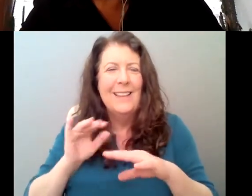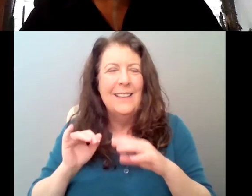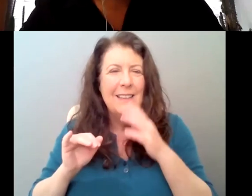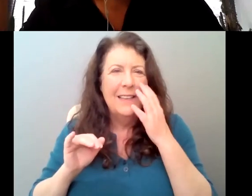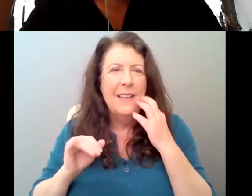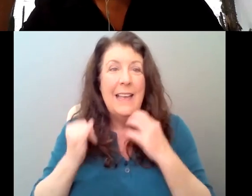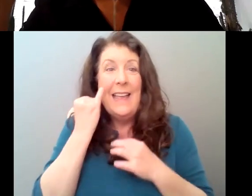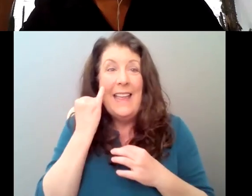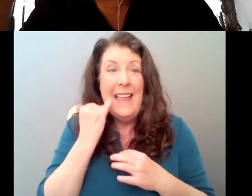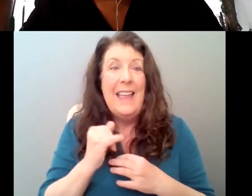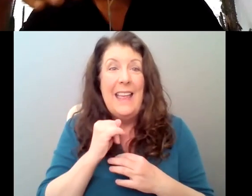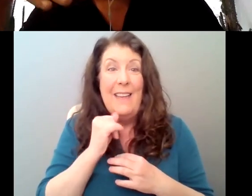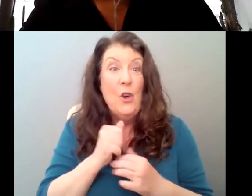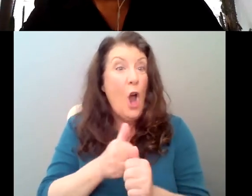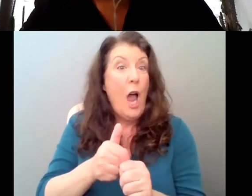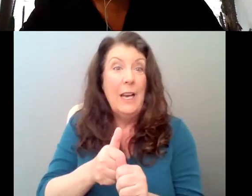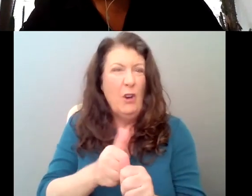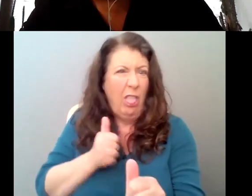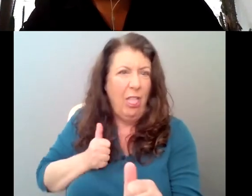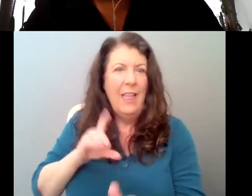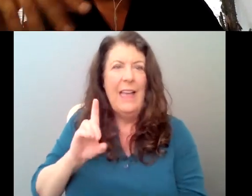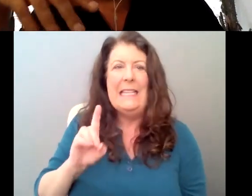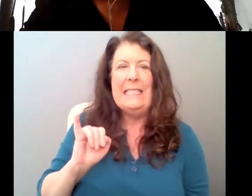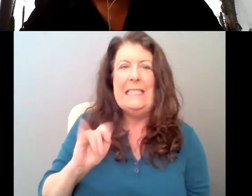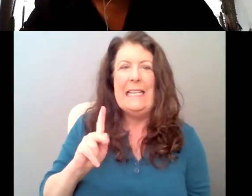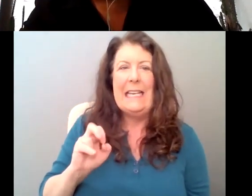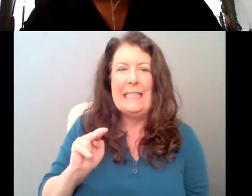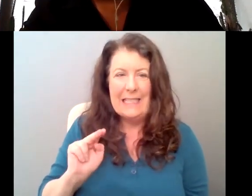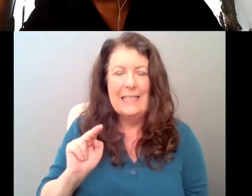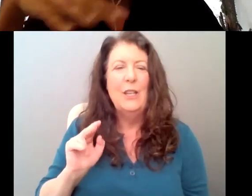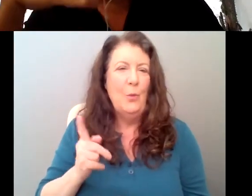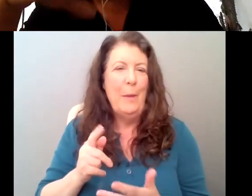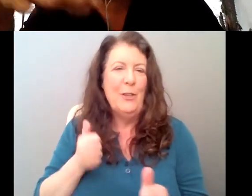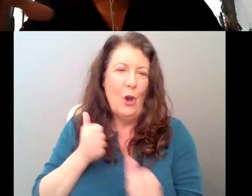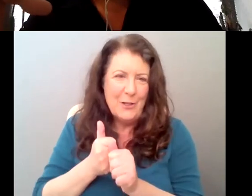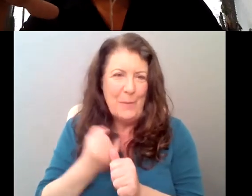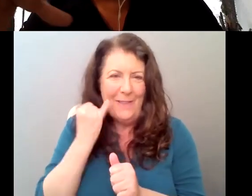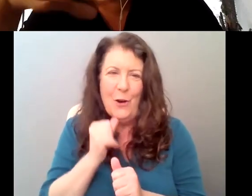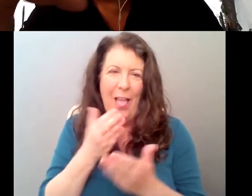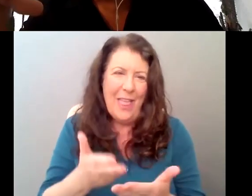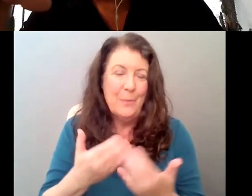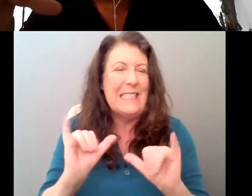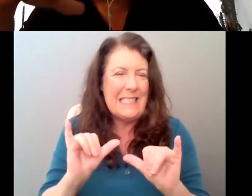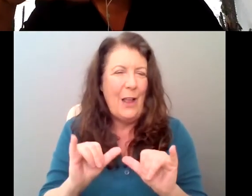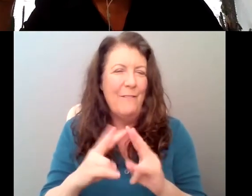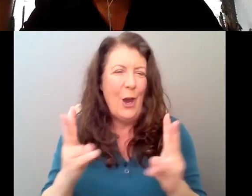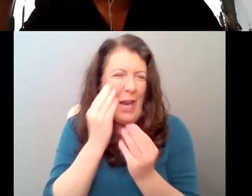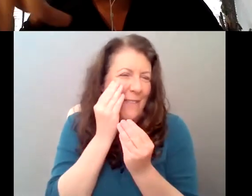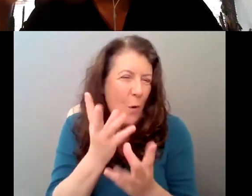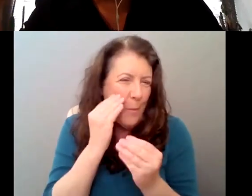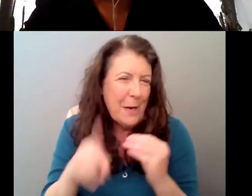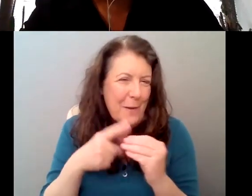If you're not caught up on Dickinson, you know, maybe get caught up, but even if you're not there, this still should be very informative, and